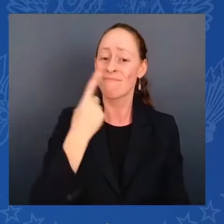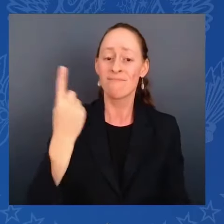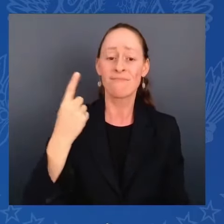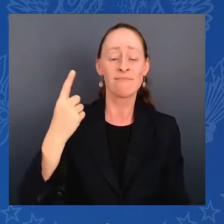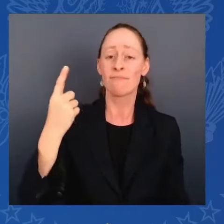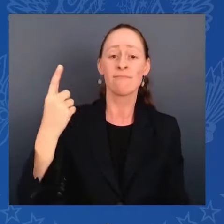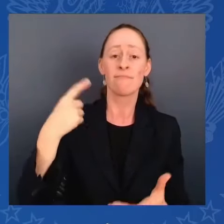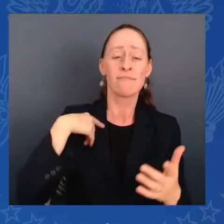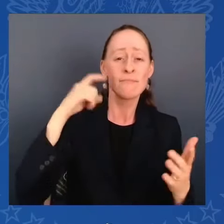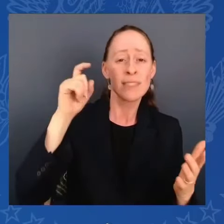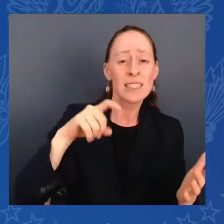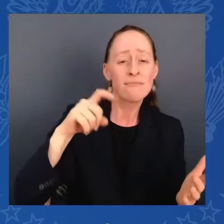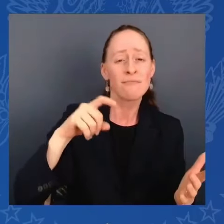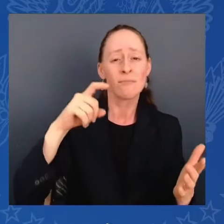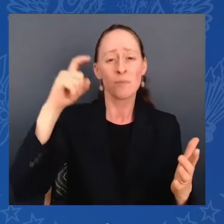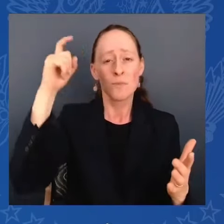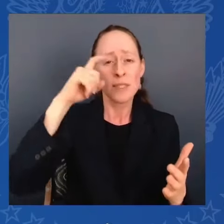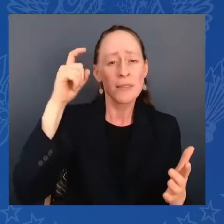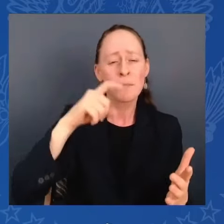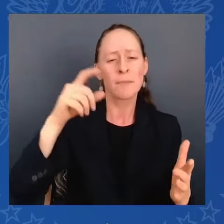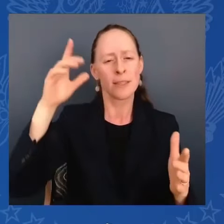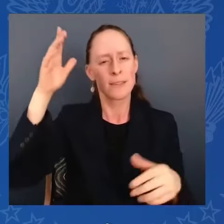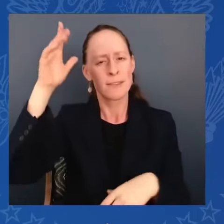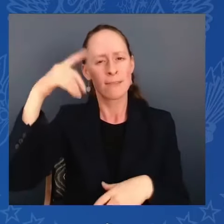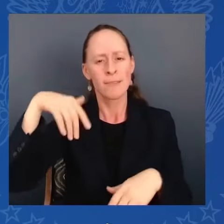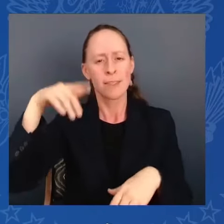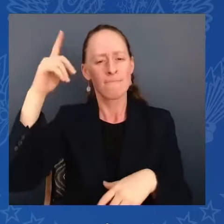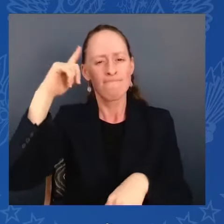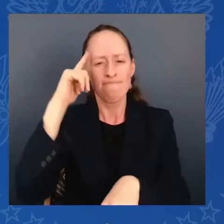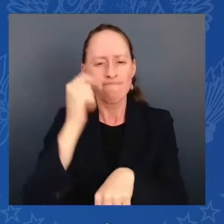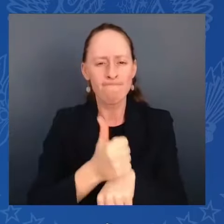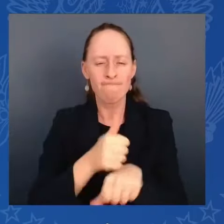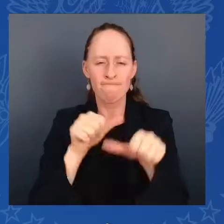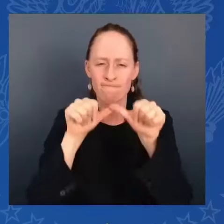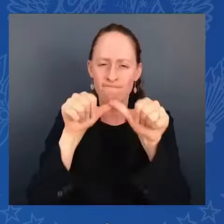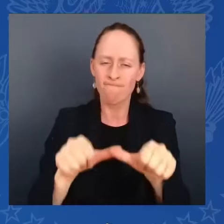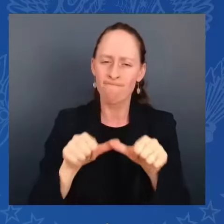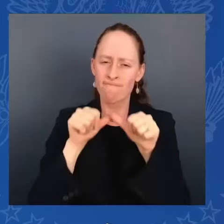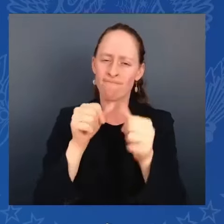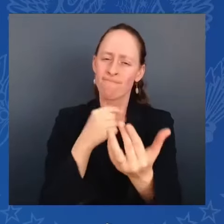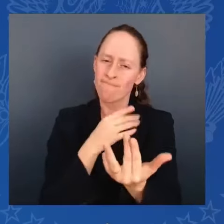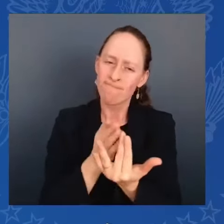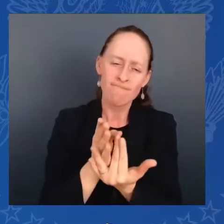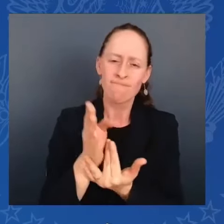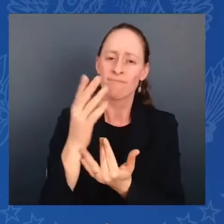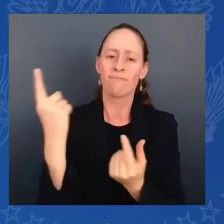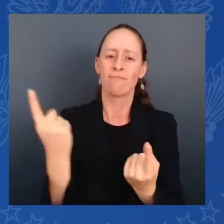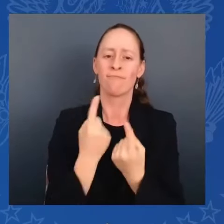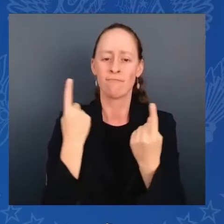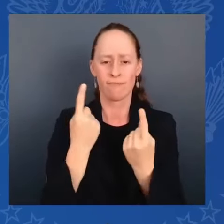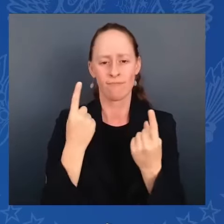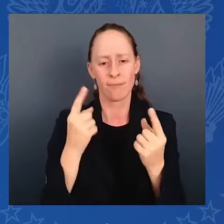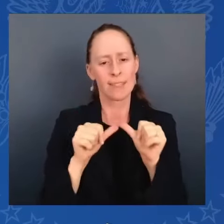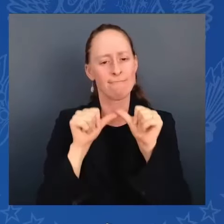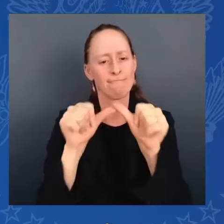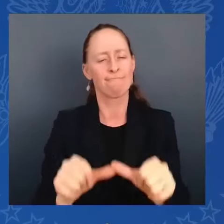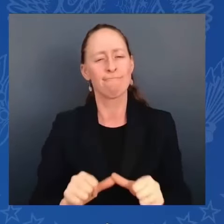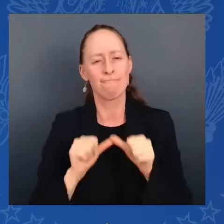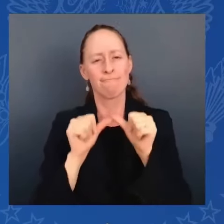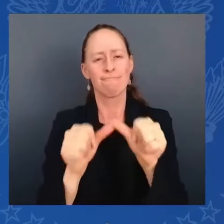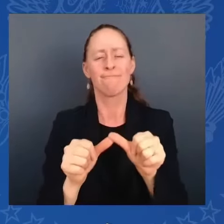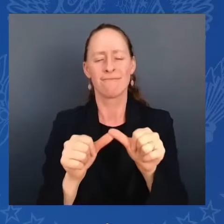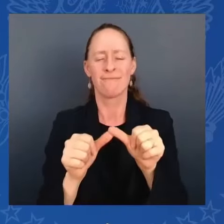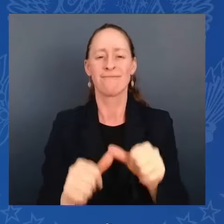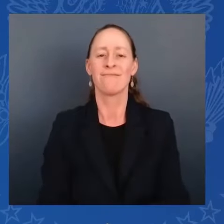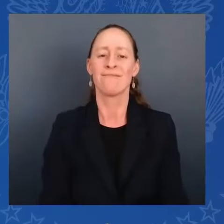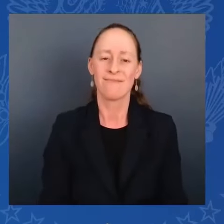We plead with you to do that once more. Revive us again. As we mark what has been, what is, and what